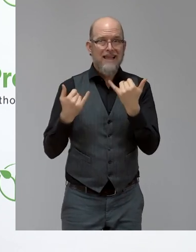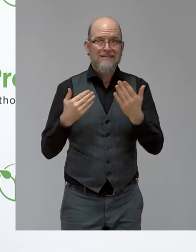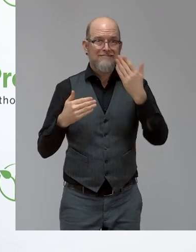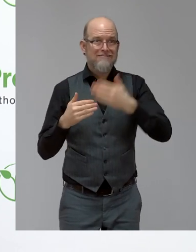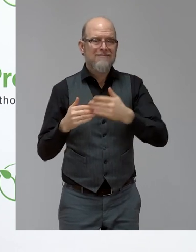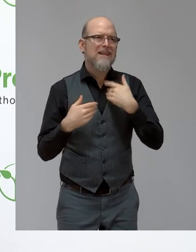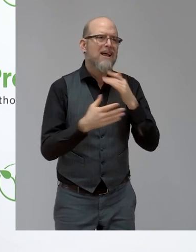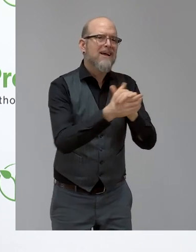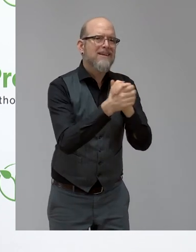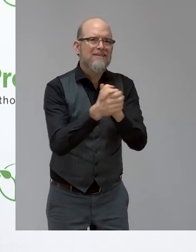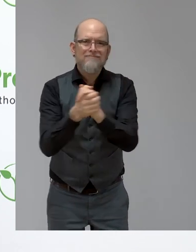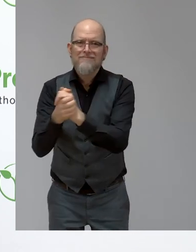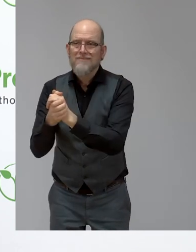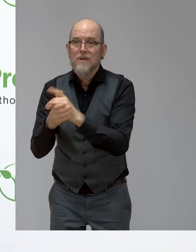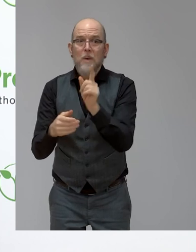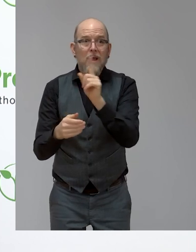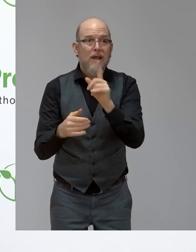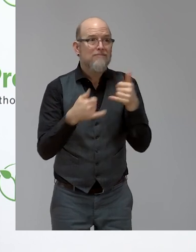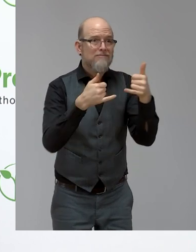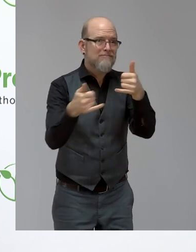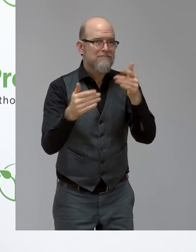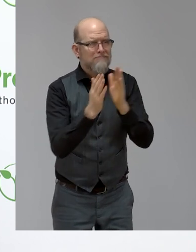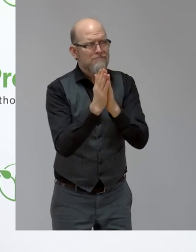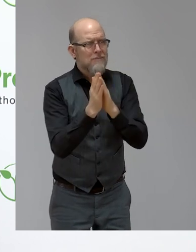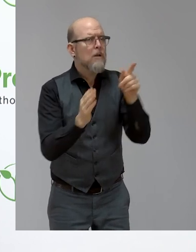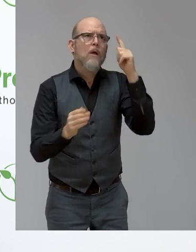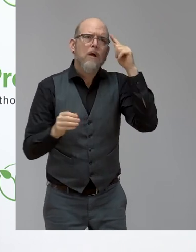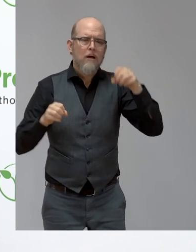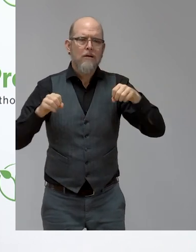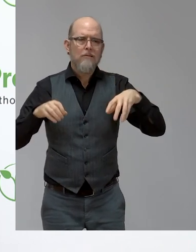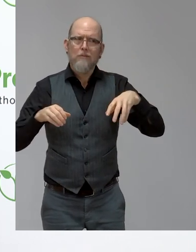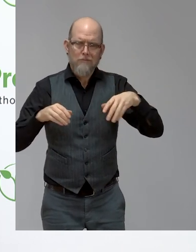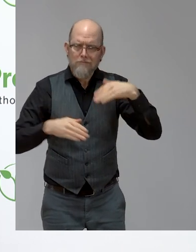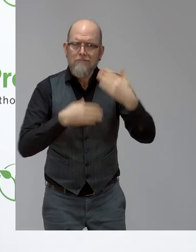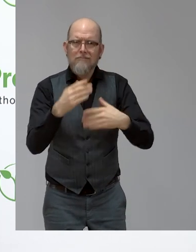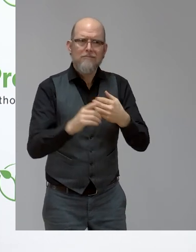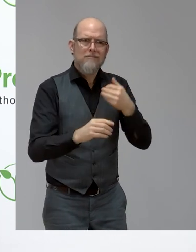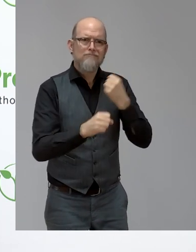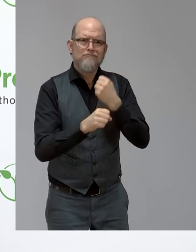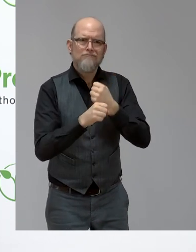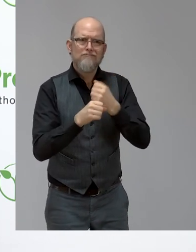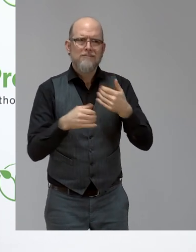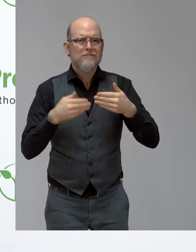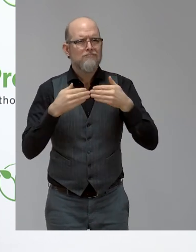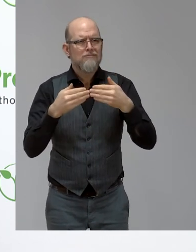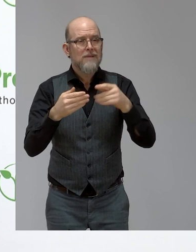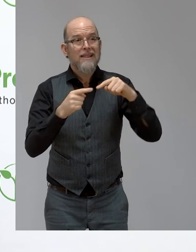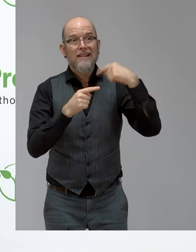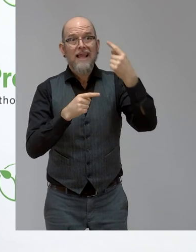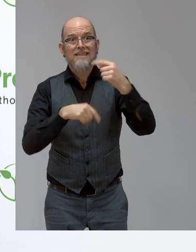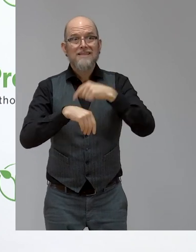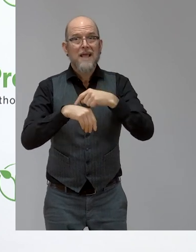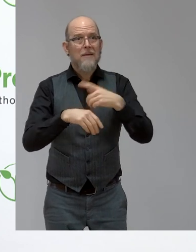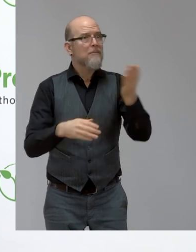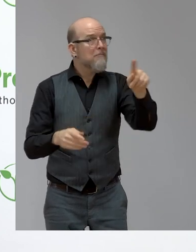Of course, please continue to support the Zero Project. We will issue the next call. It will be on accessibility and on